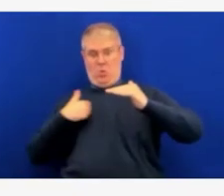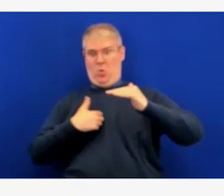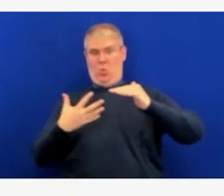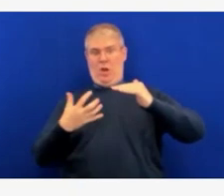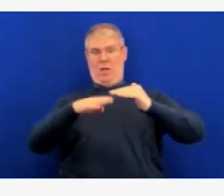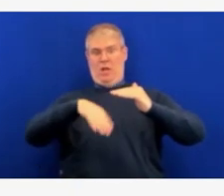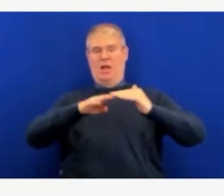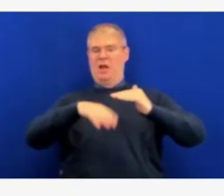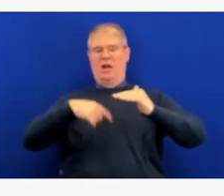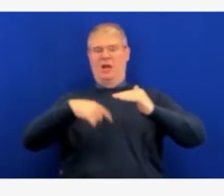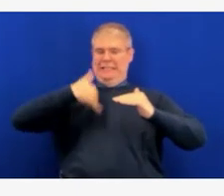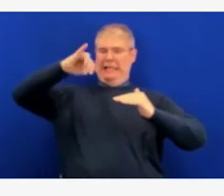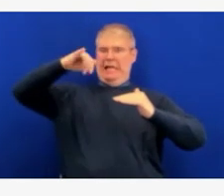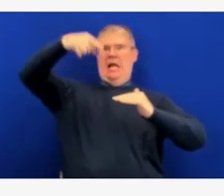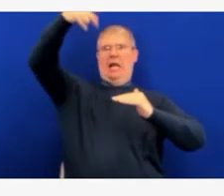SAT,